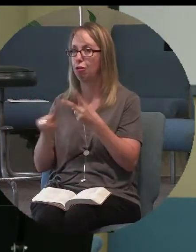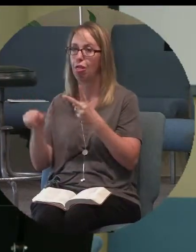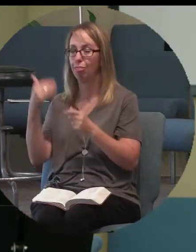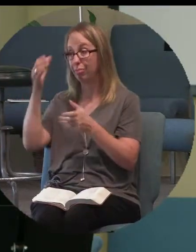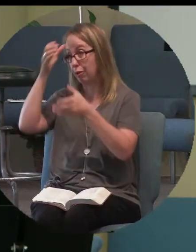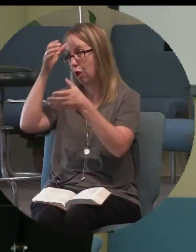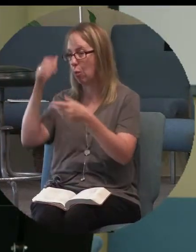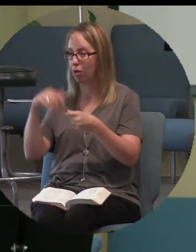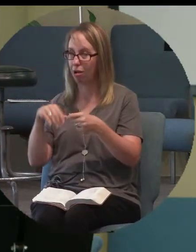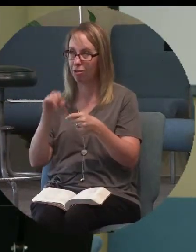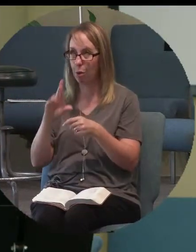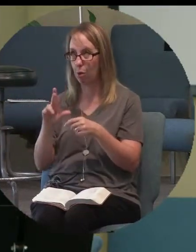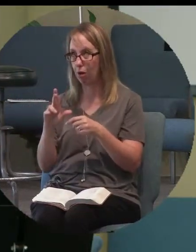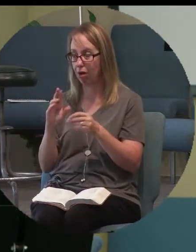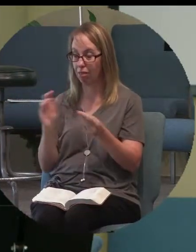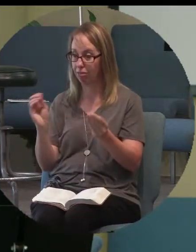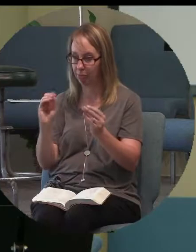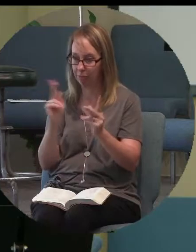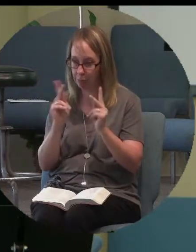going to be the no-no dolls.